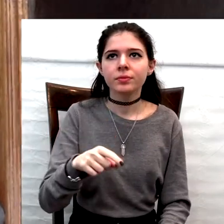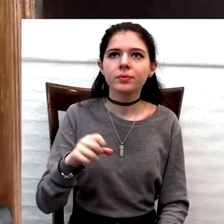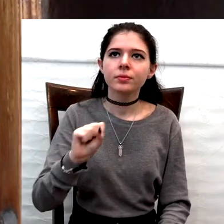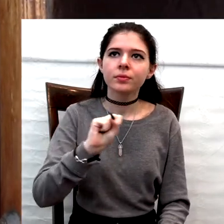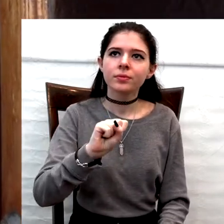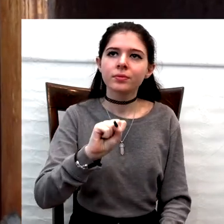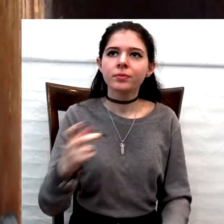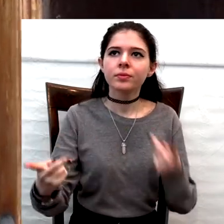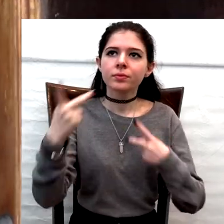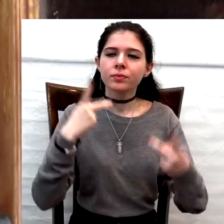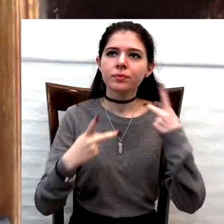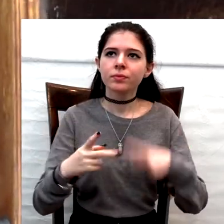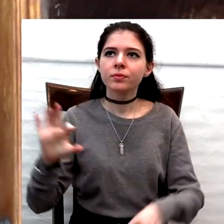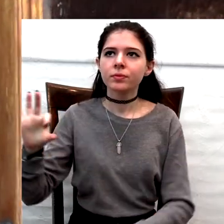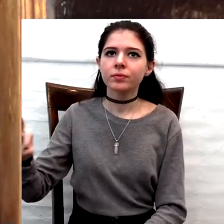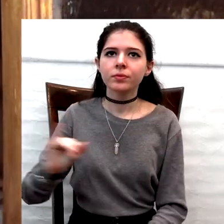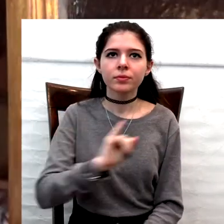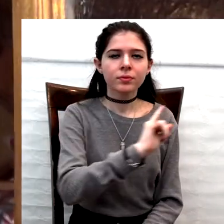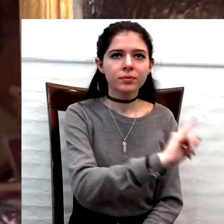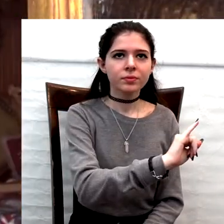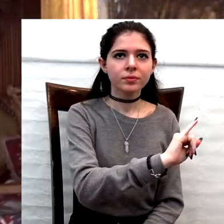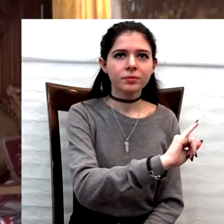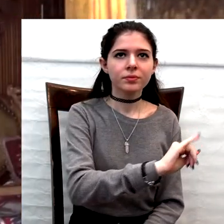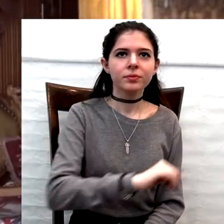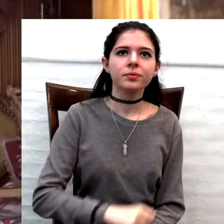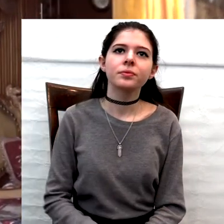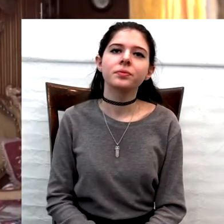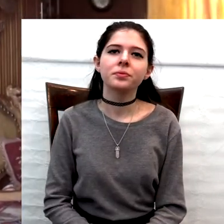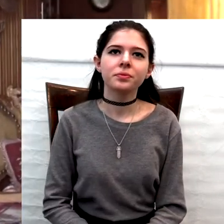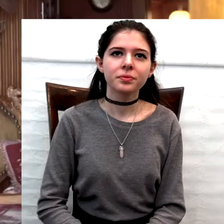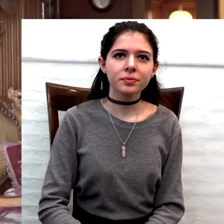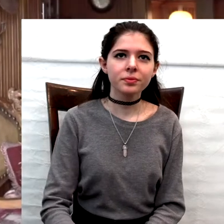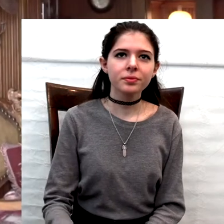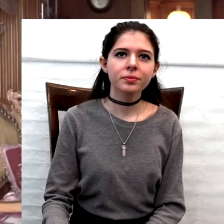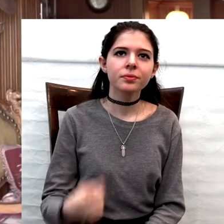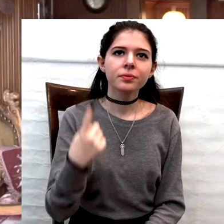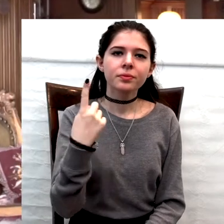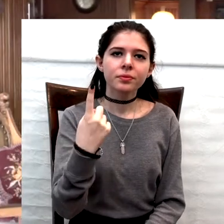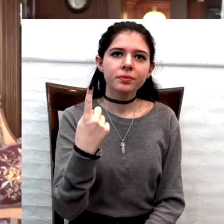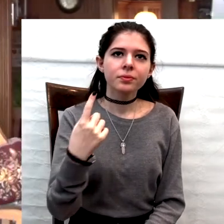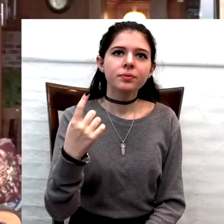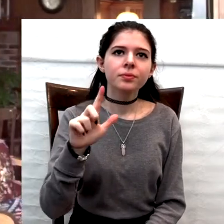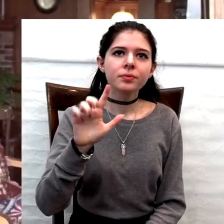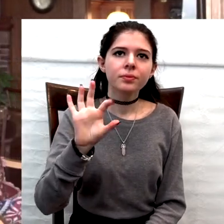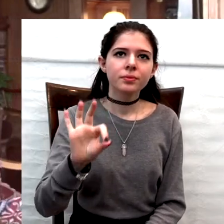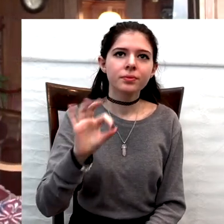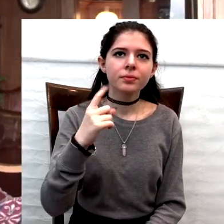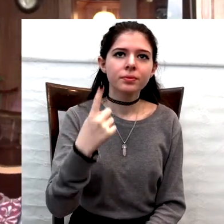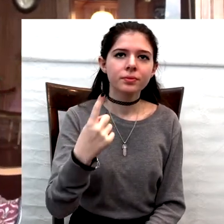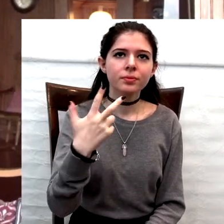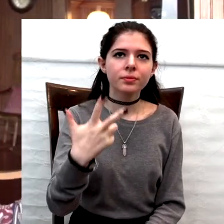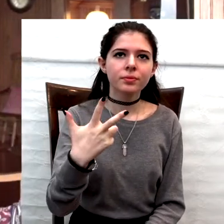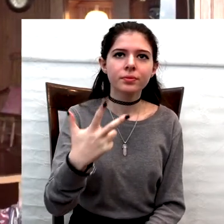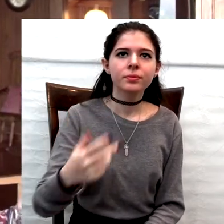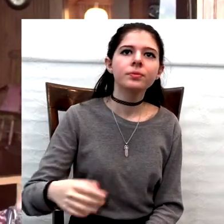As you enter the house, imagine you are a Seminole coming to trade or a member of the community coming to visit Frank and Ivy.